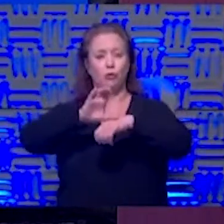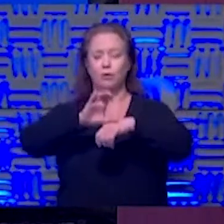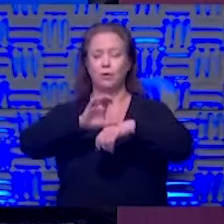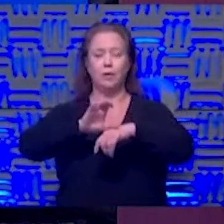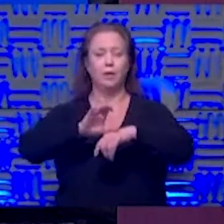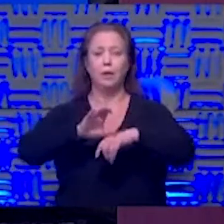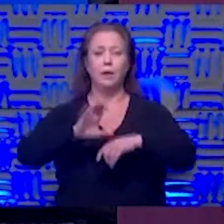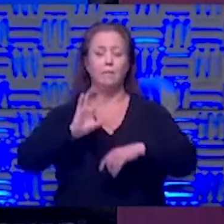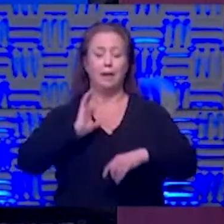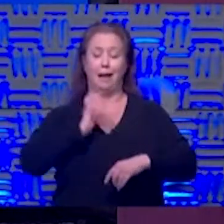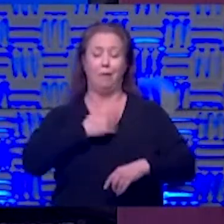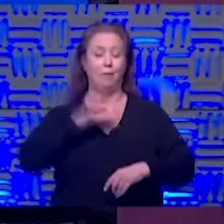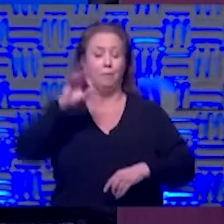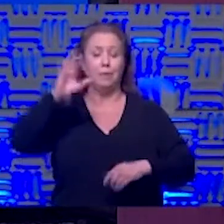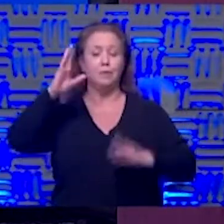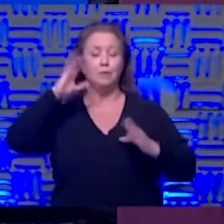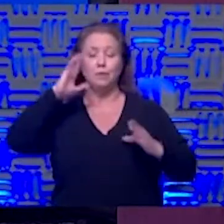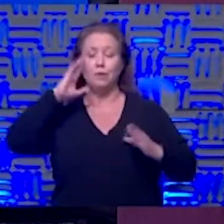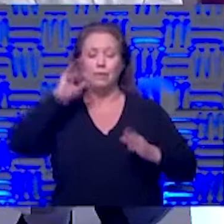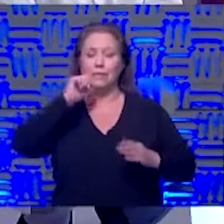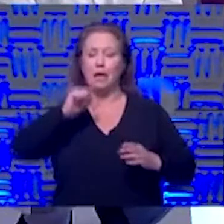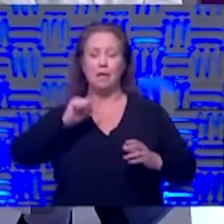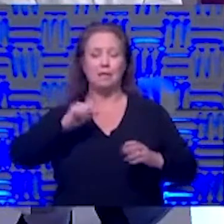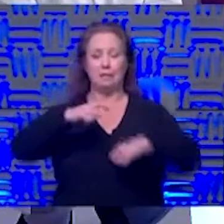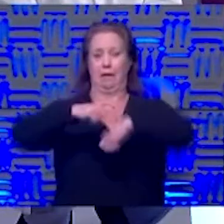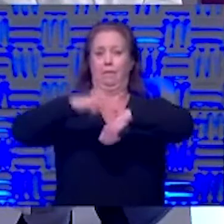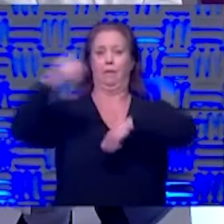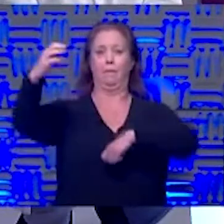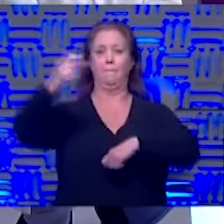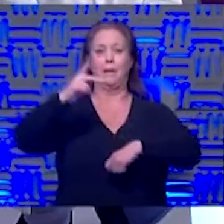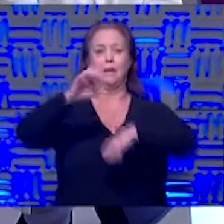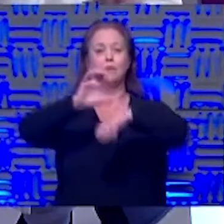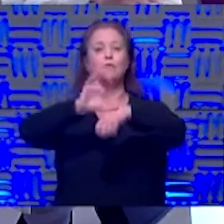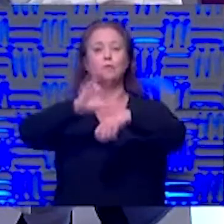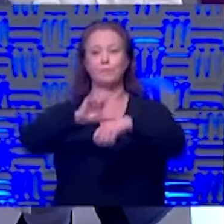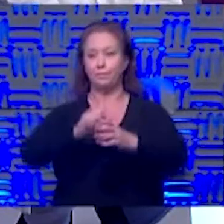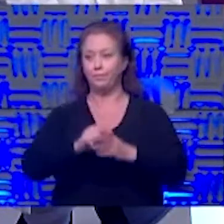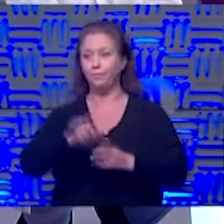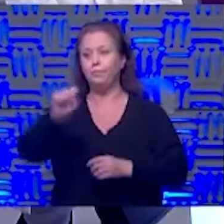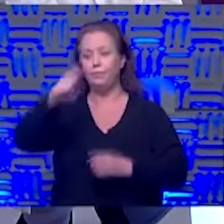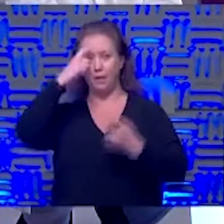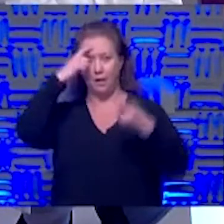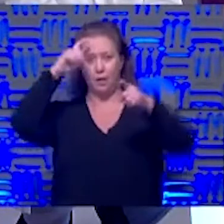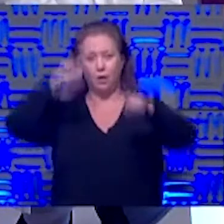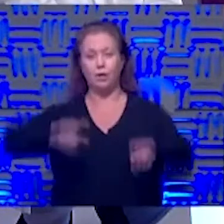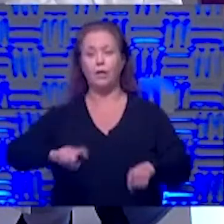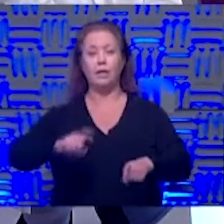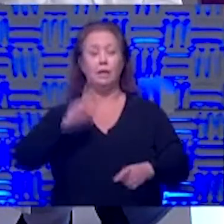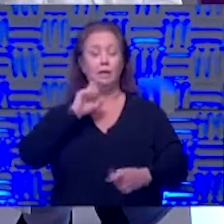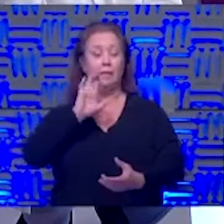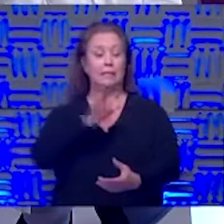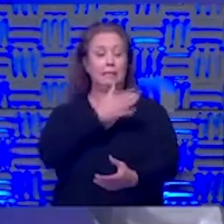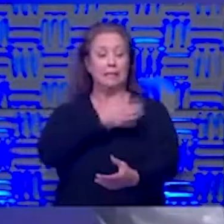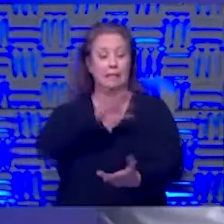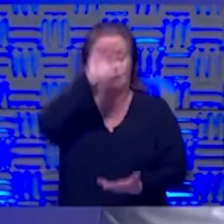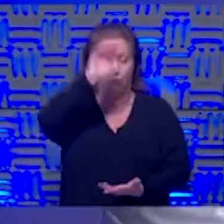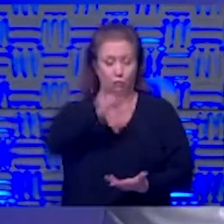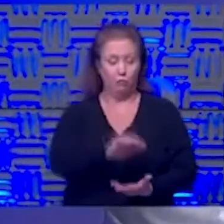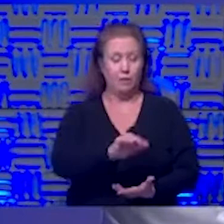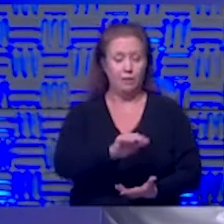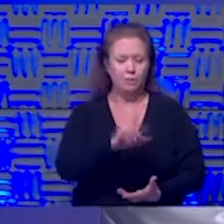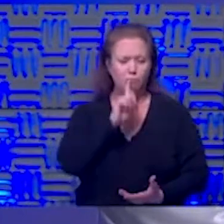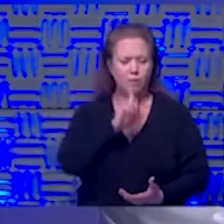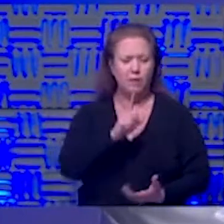it's not right to bring them back yet yeah no and i i agree with that i think if you can decrease singing in those areas you know